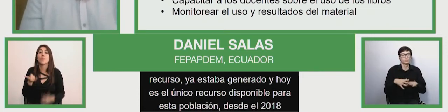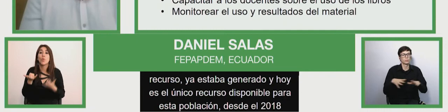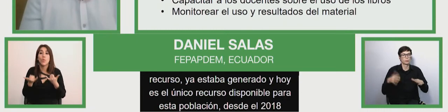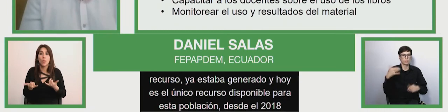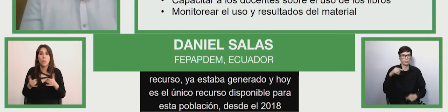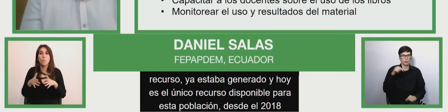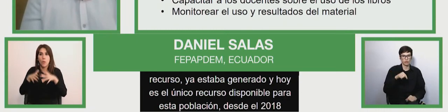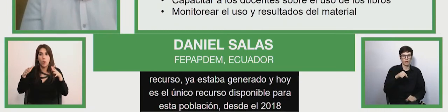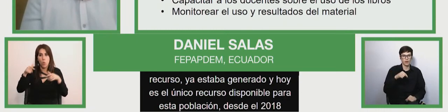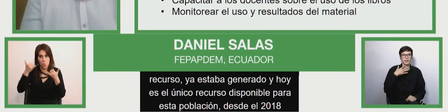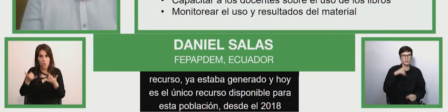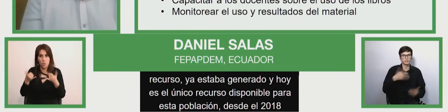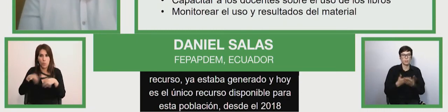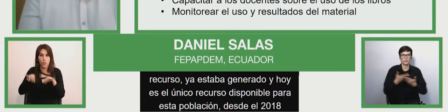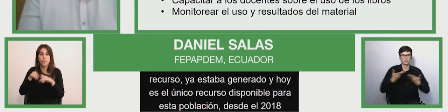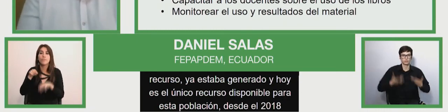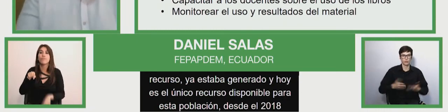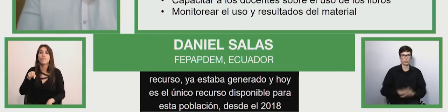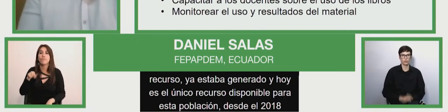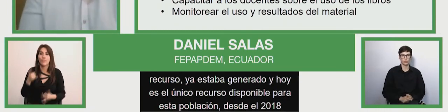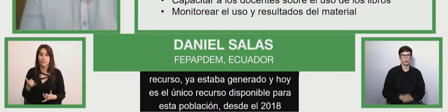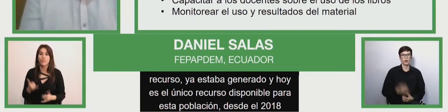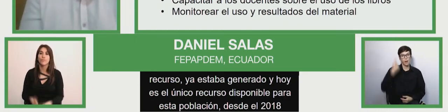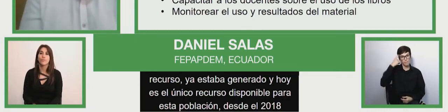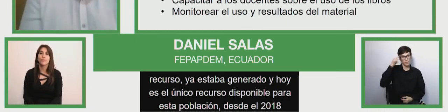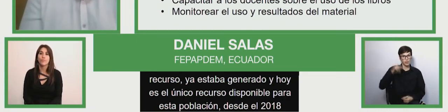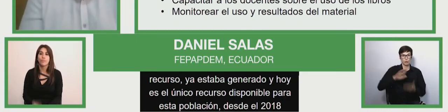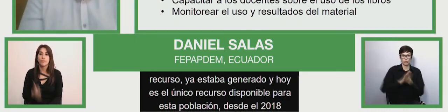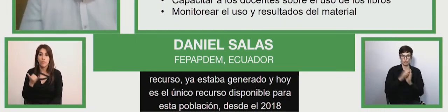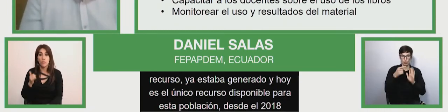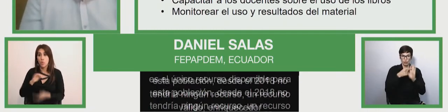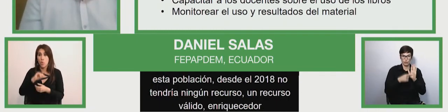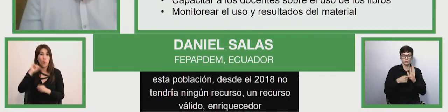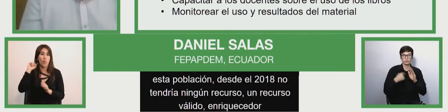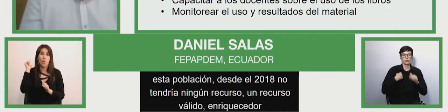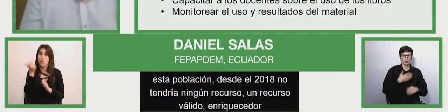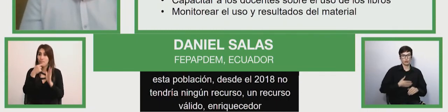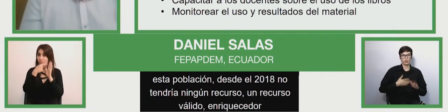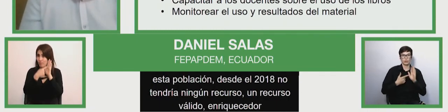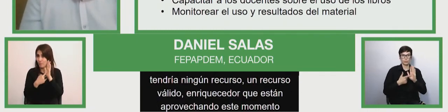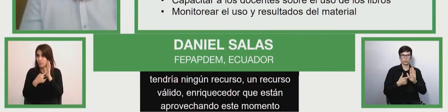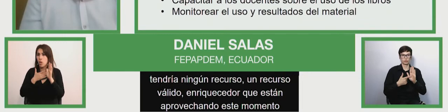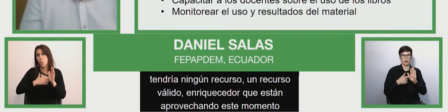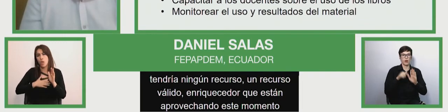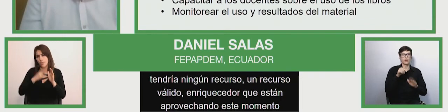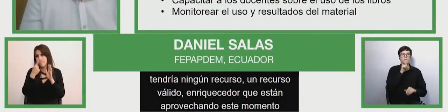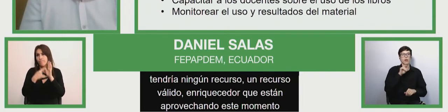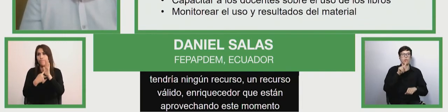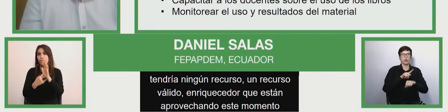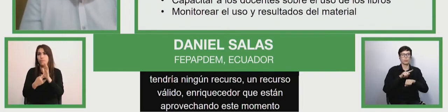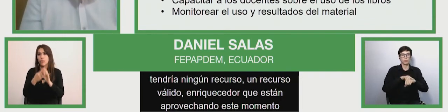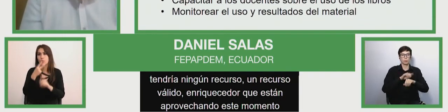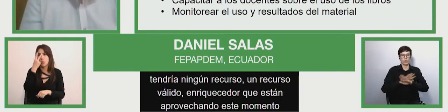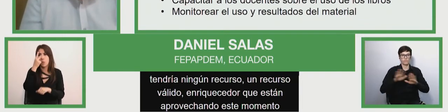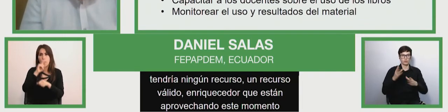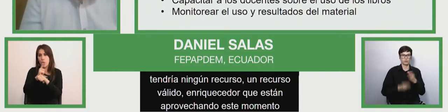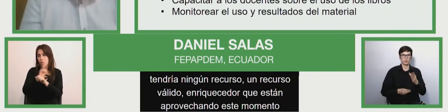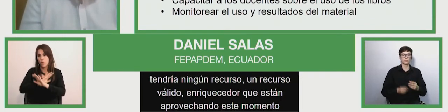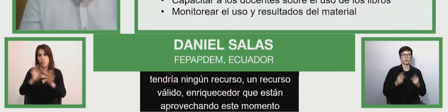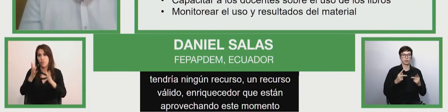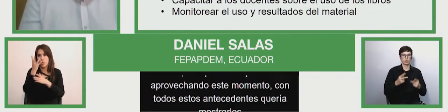which are making the most of them now having said all this i want to show you i want to show you